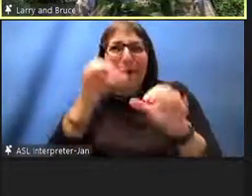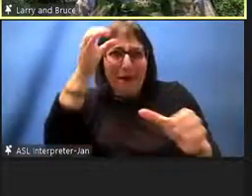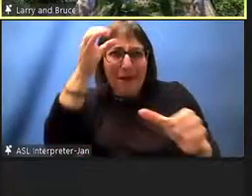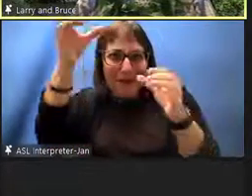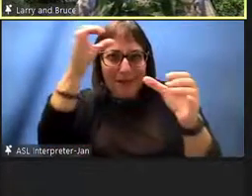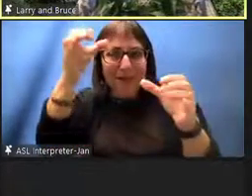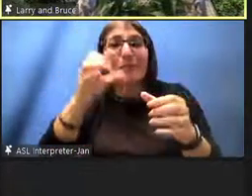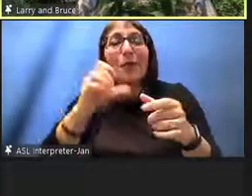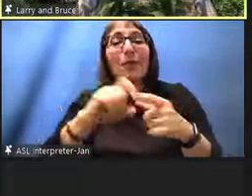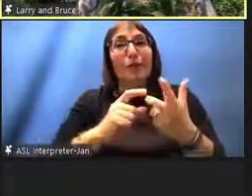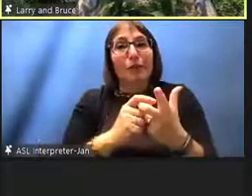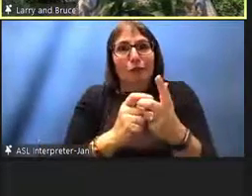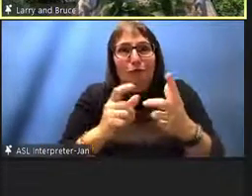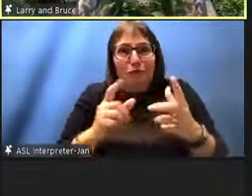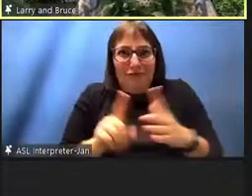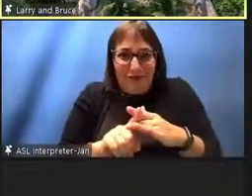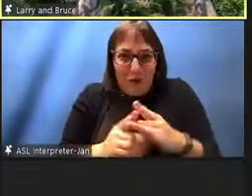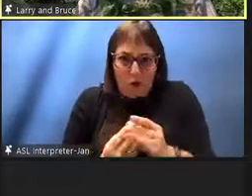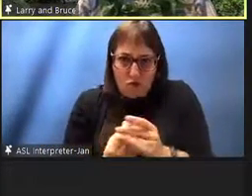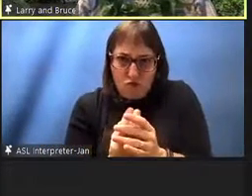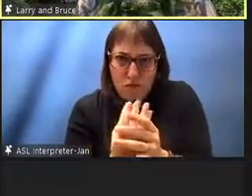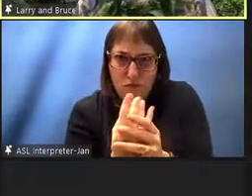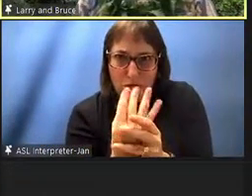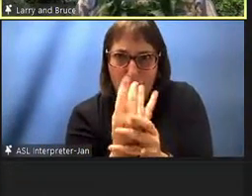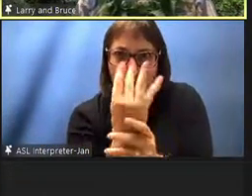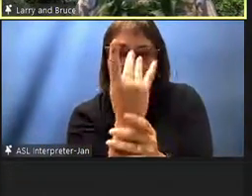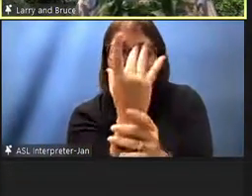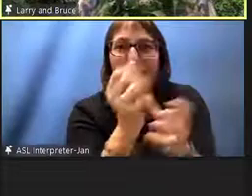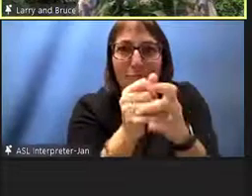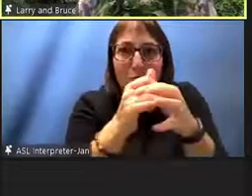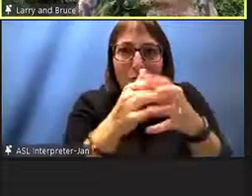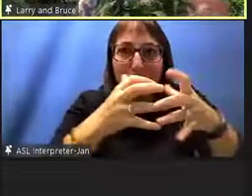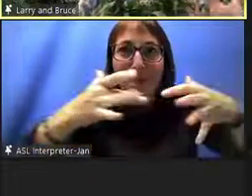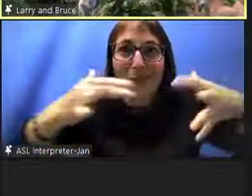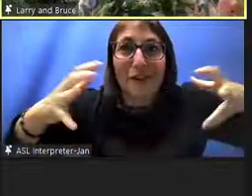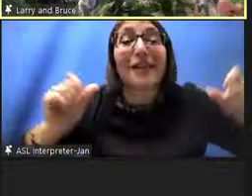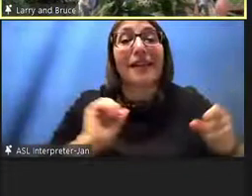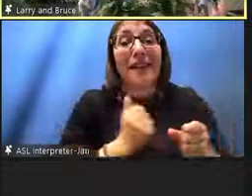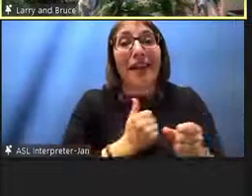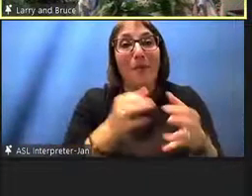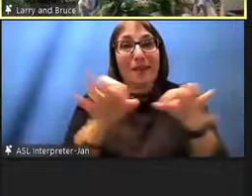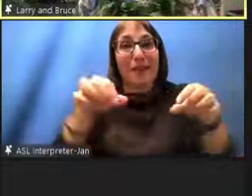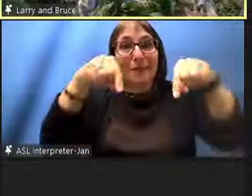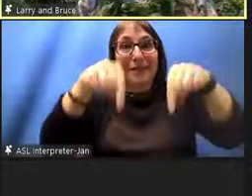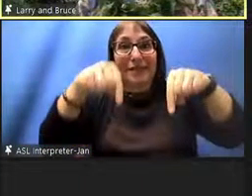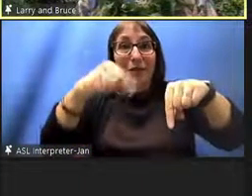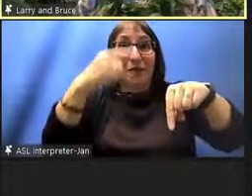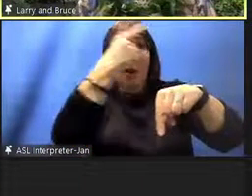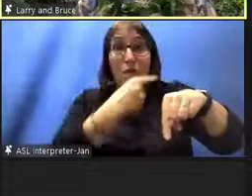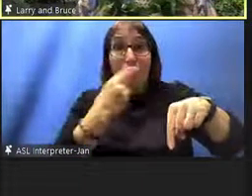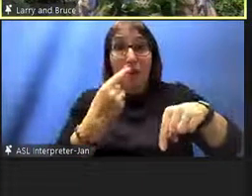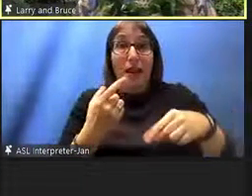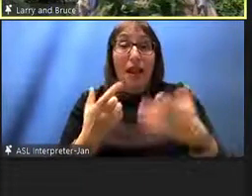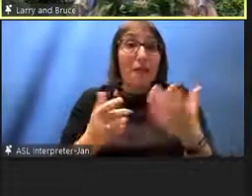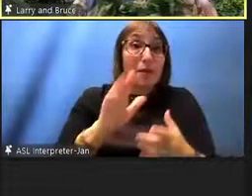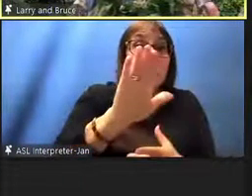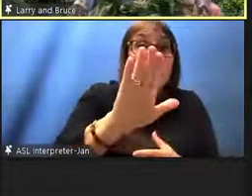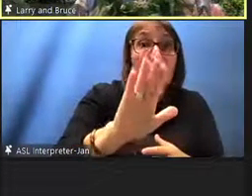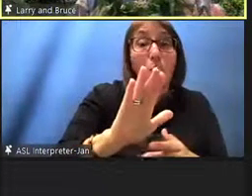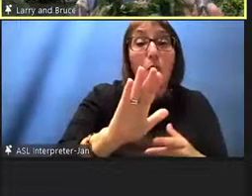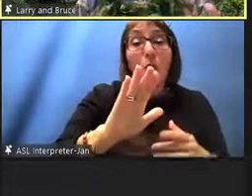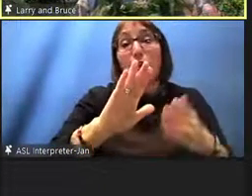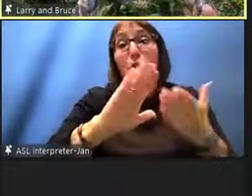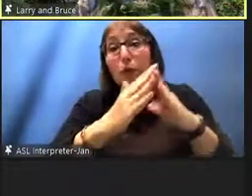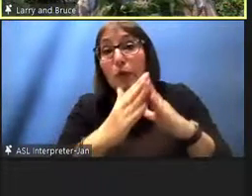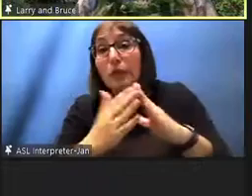regenerating our language in hawaii uh in everybody else's situation or country or community or